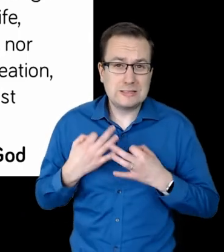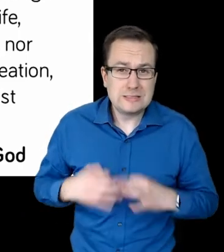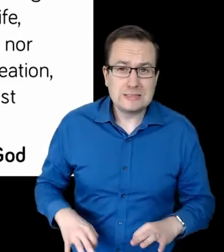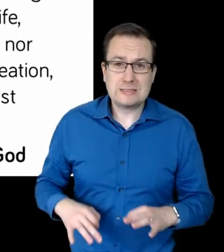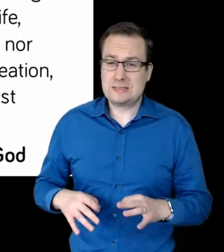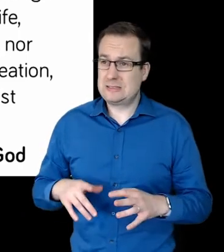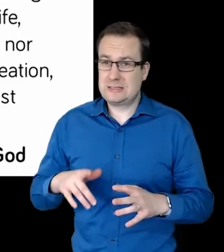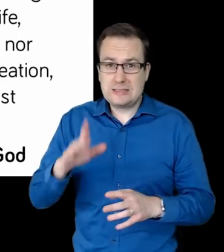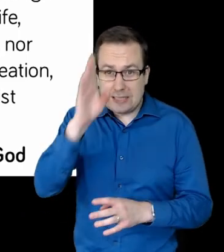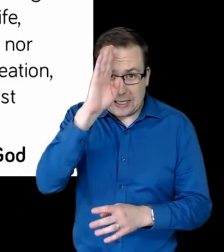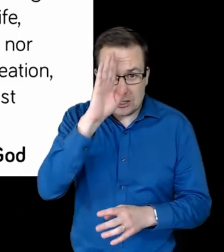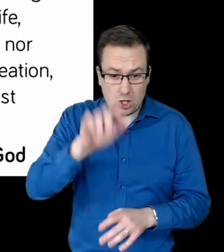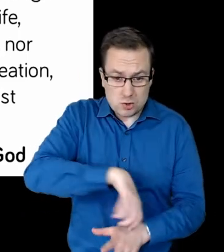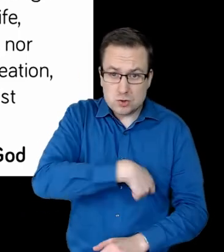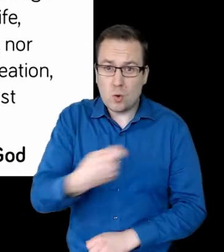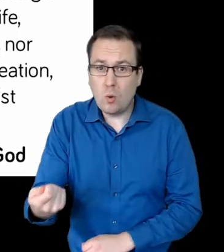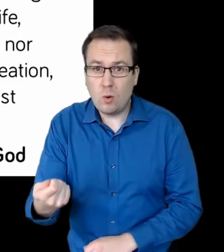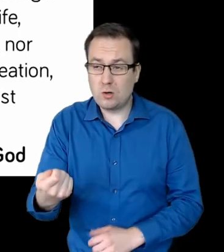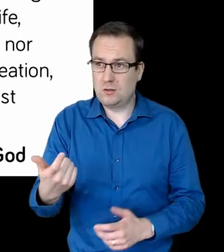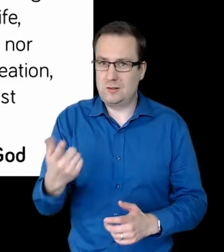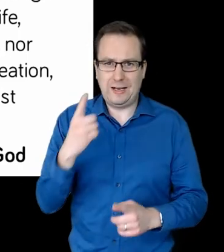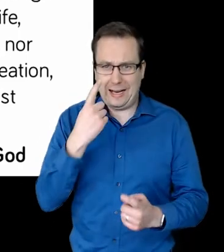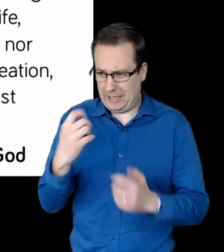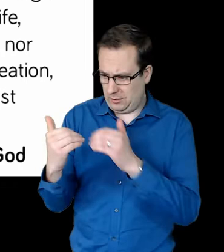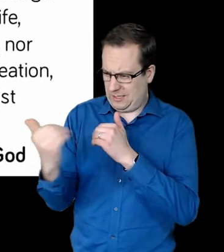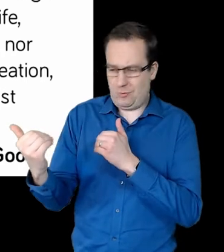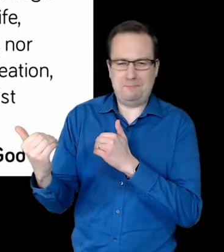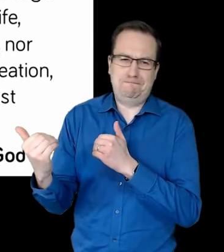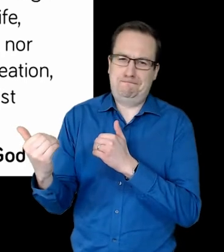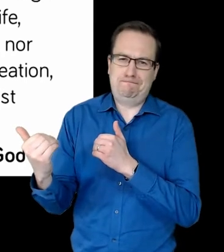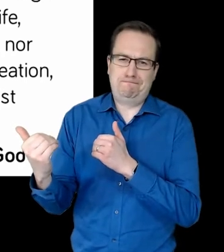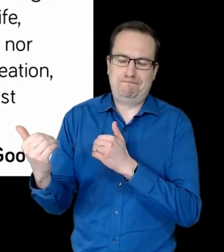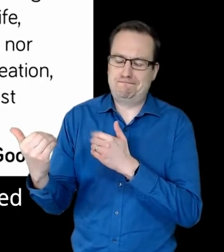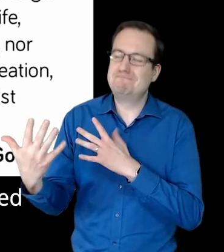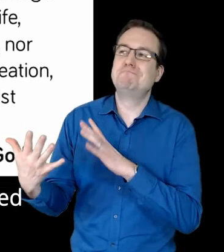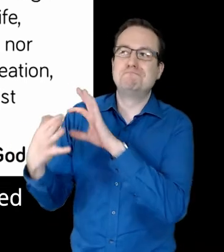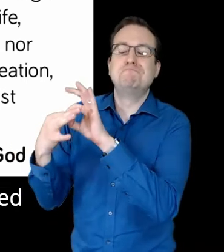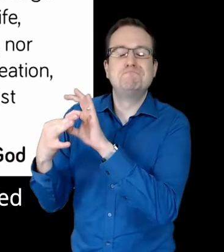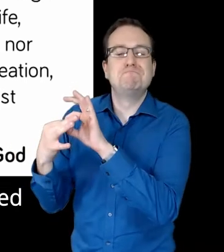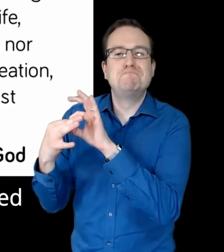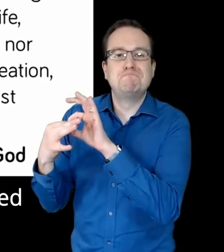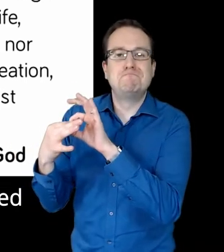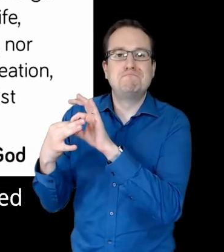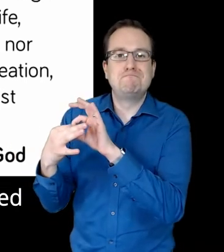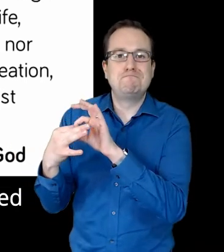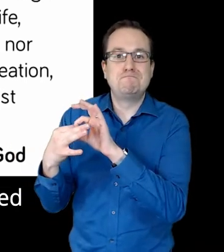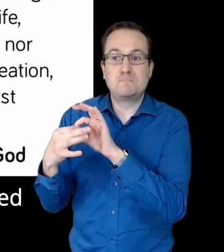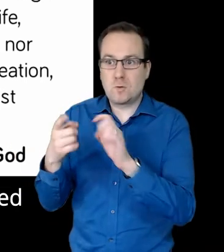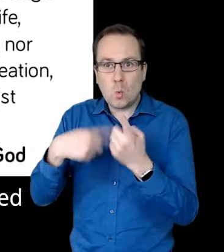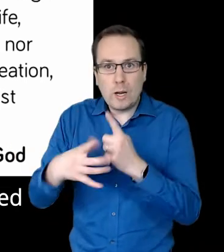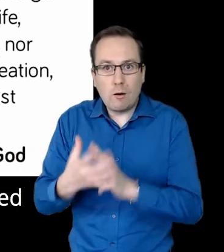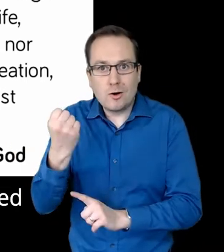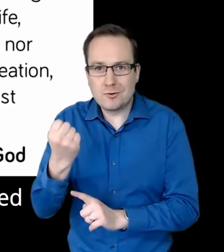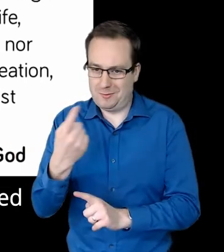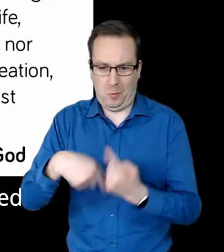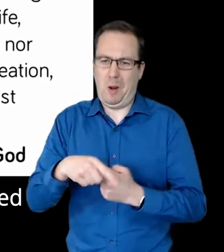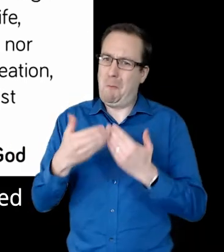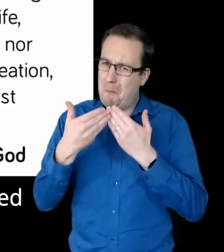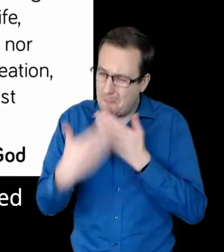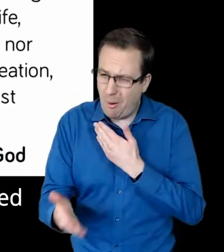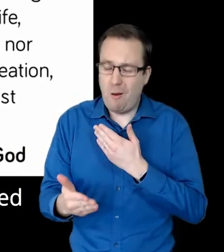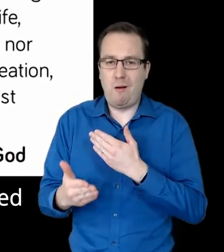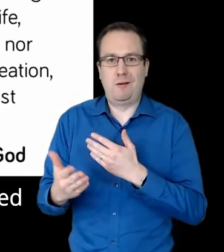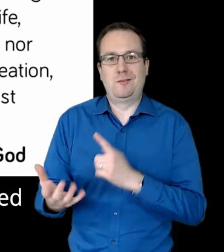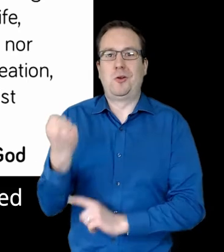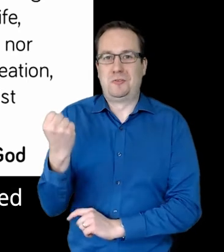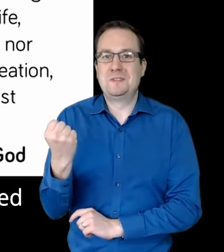or sword. No. All these things. We are more than conquerors. Through him